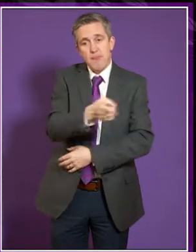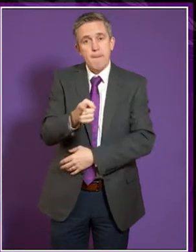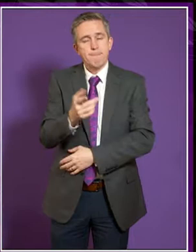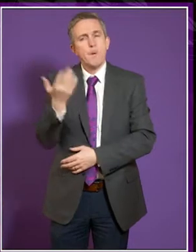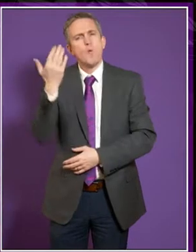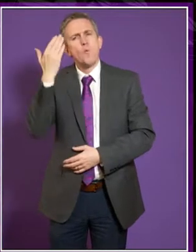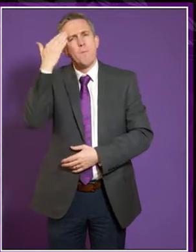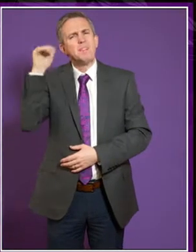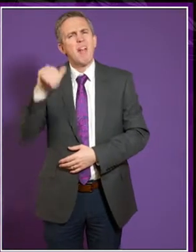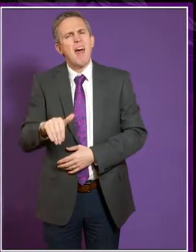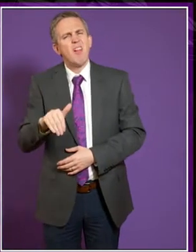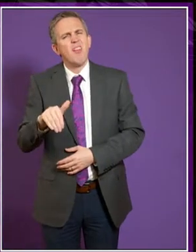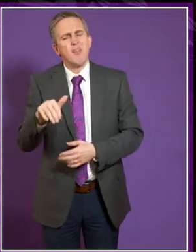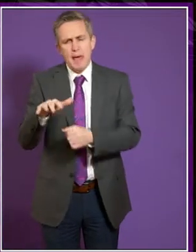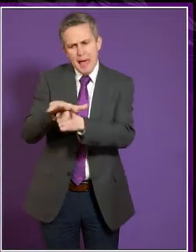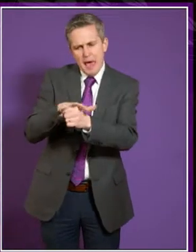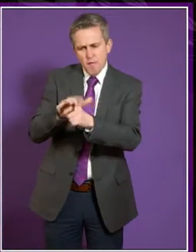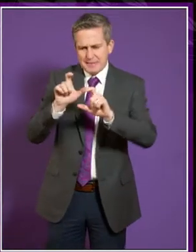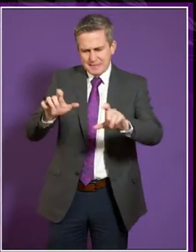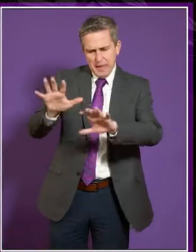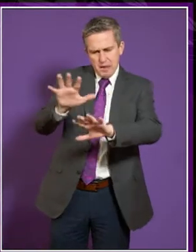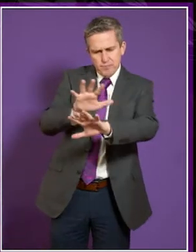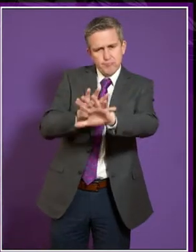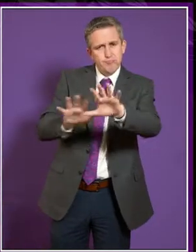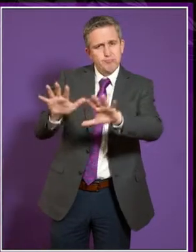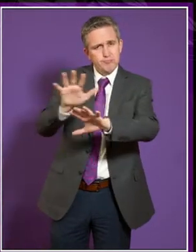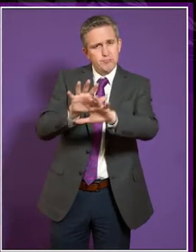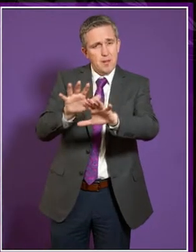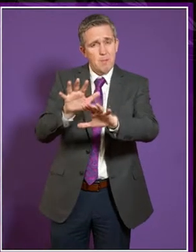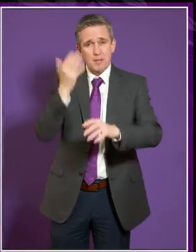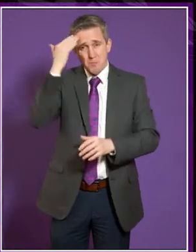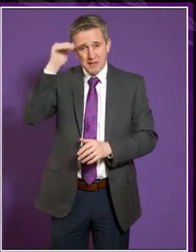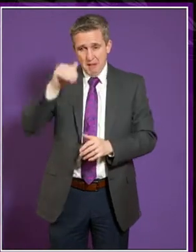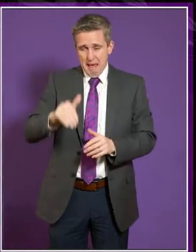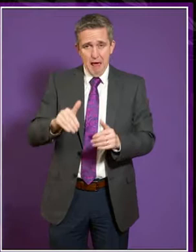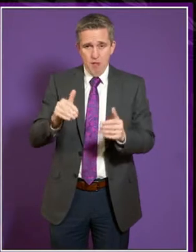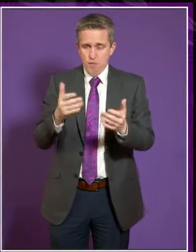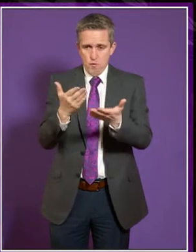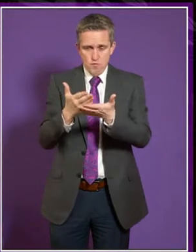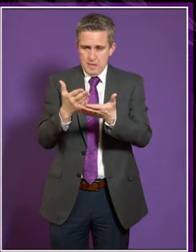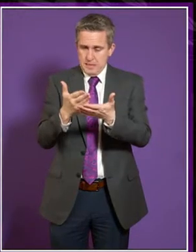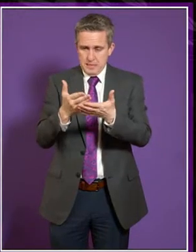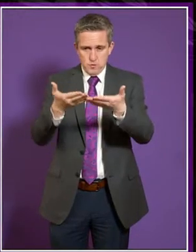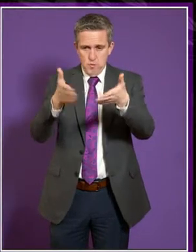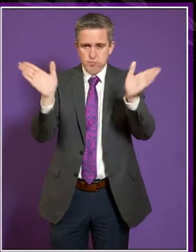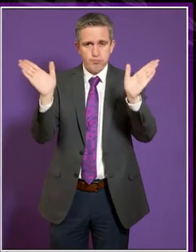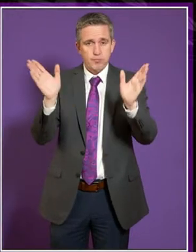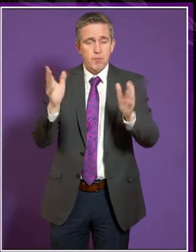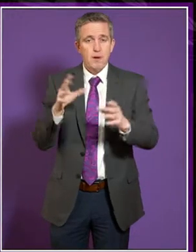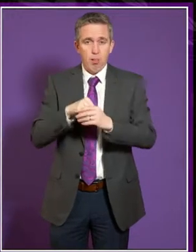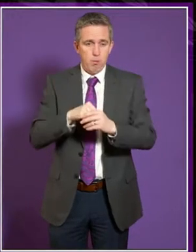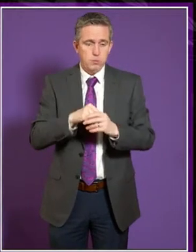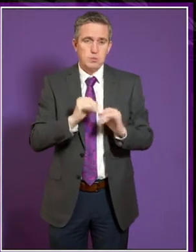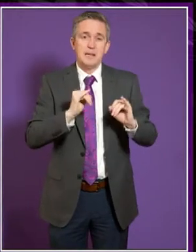I think, is still a more difficult area because it covers a spectrum of people who are really seriously mentally ill.